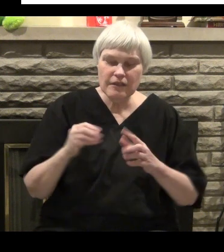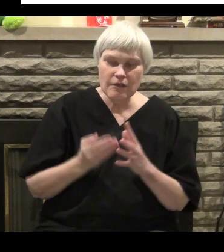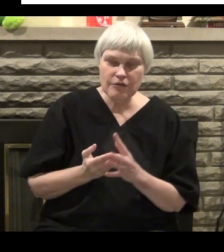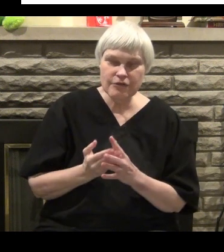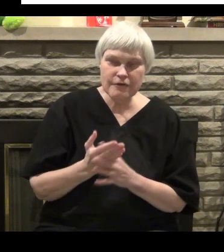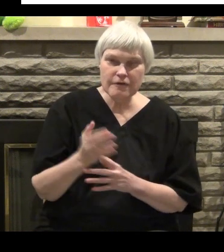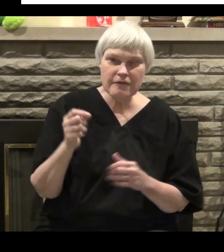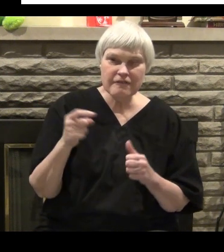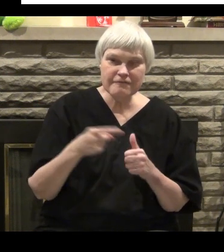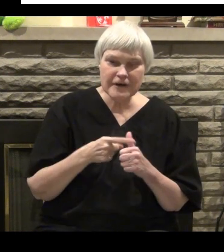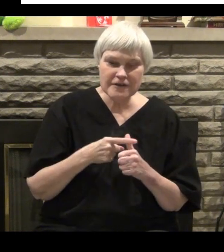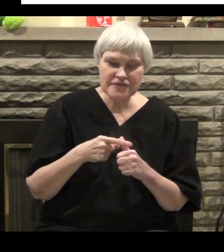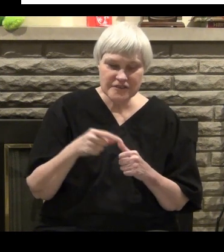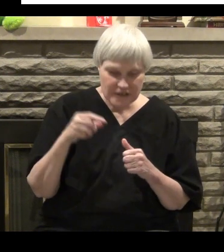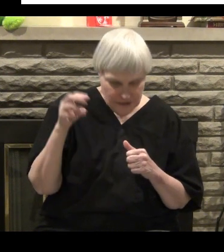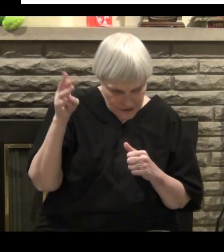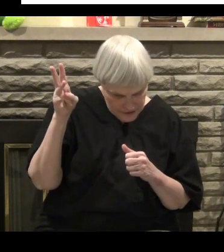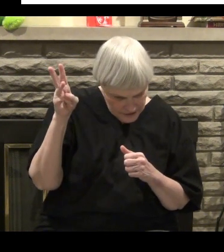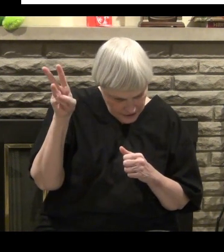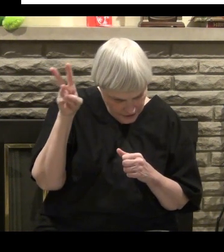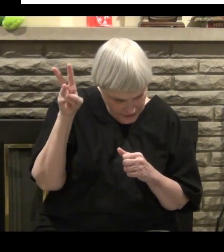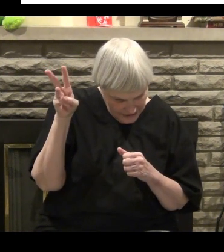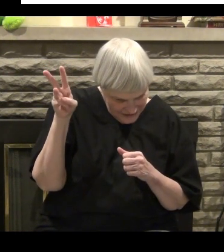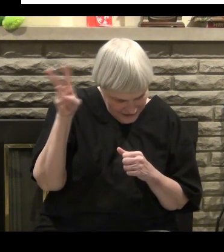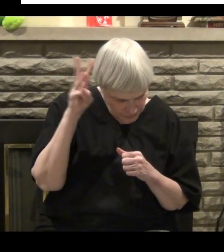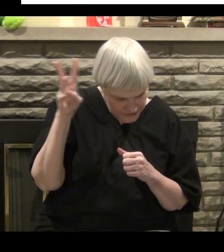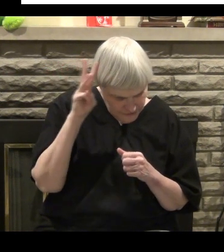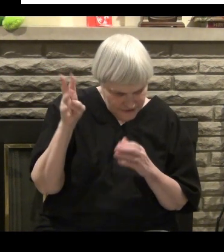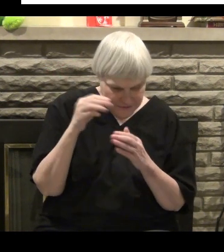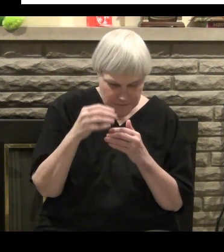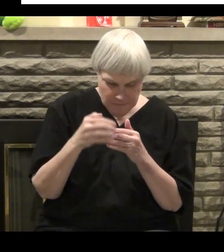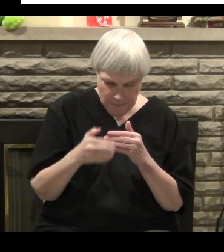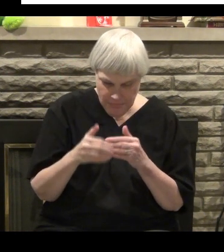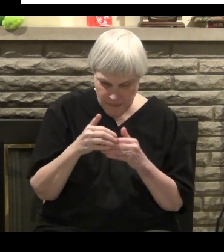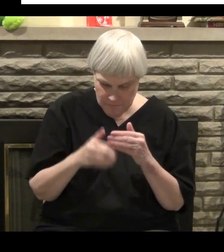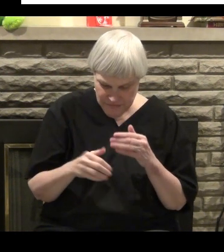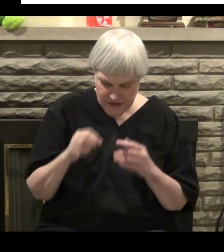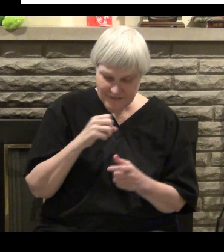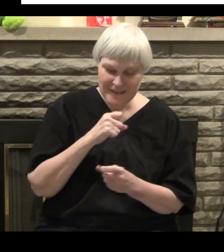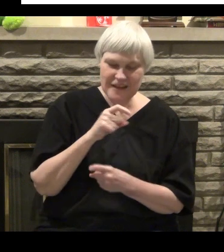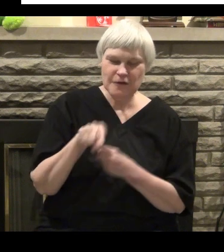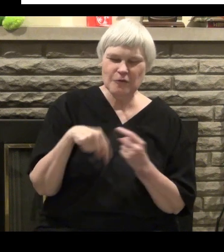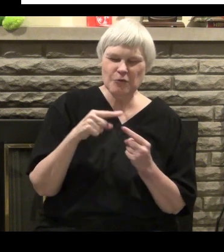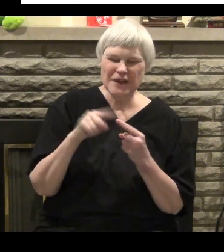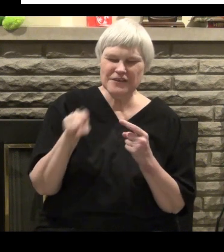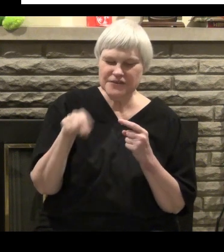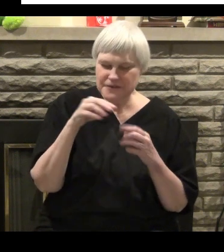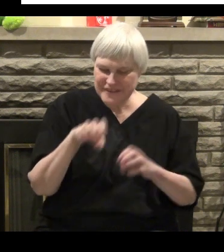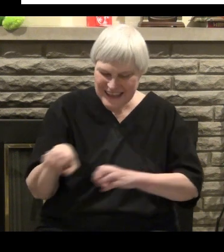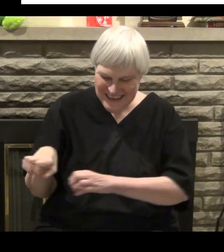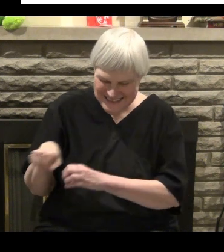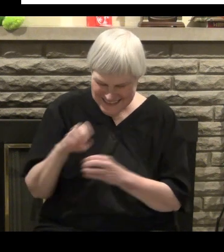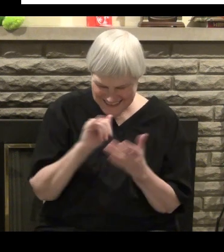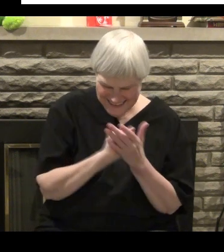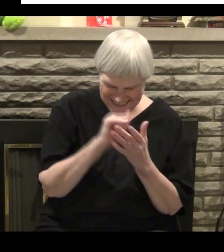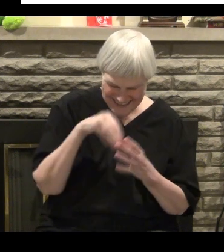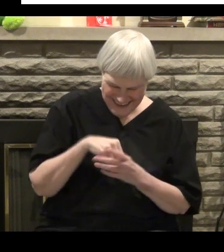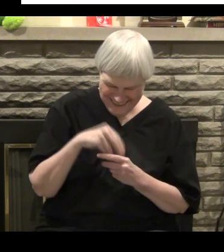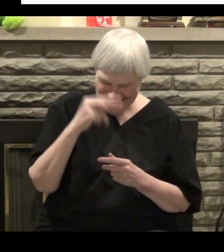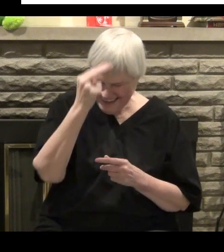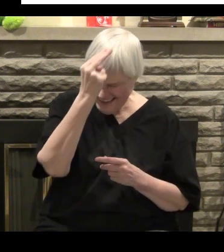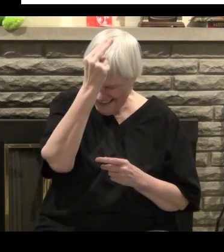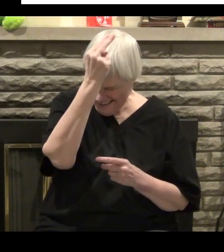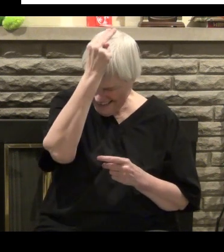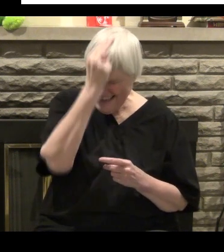And I'd gone through First Communion, and I have here, more importantly, my confirmation. Catholic Church, that's kind of like the Jewish bar mitzvah.